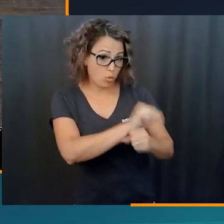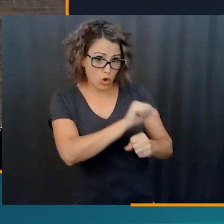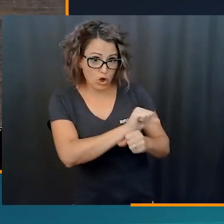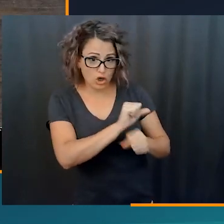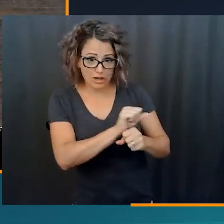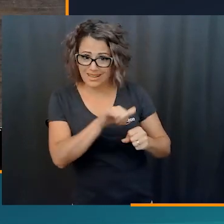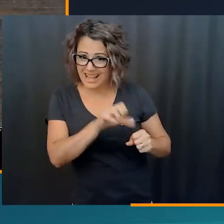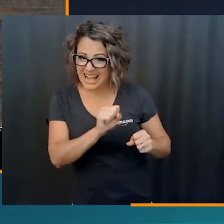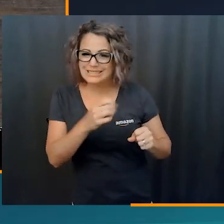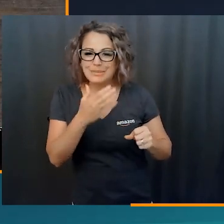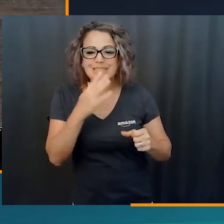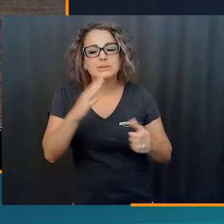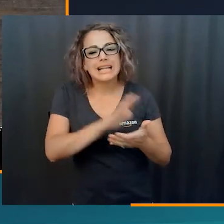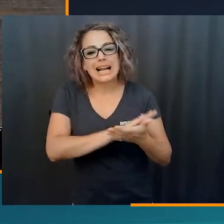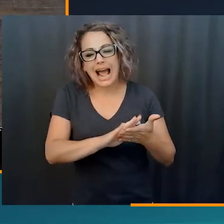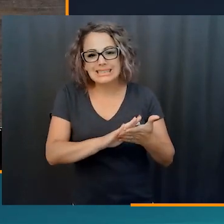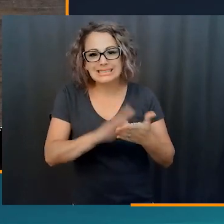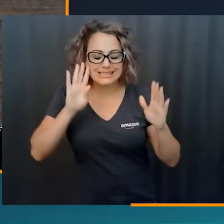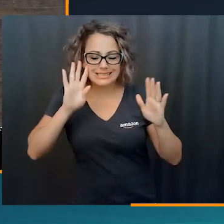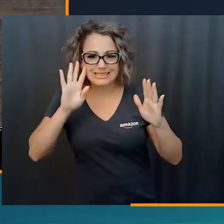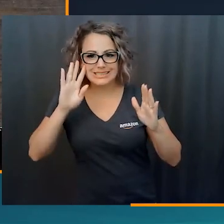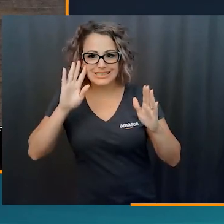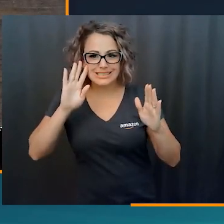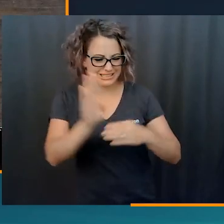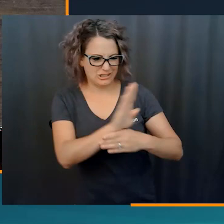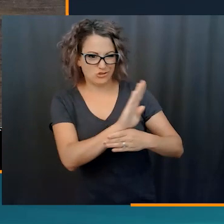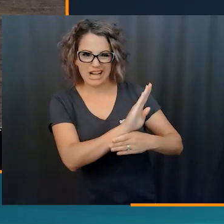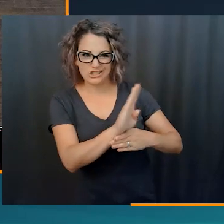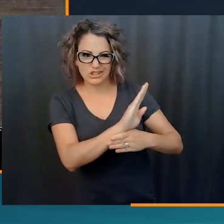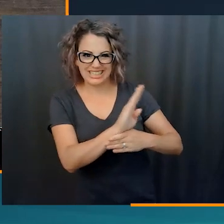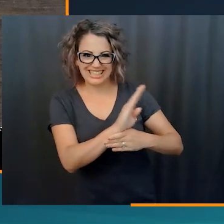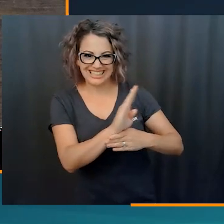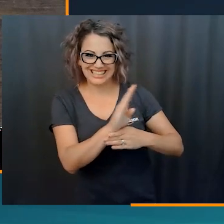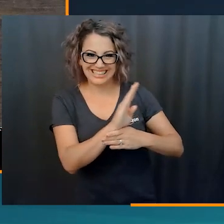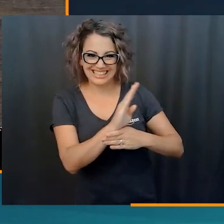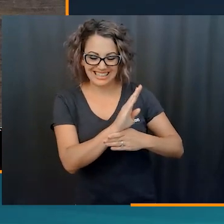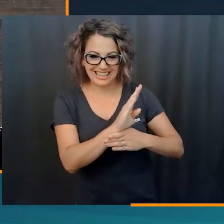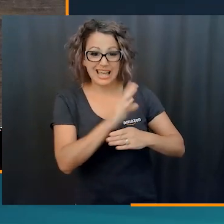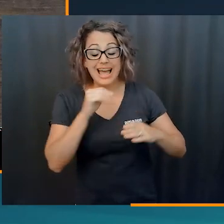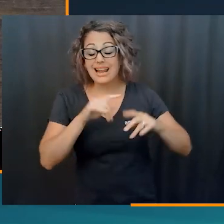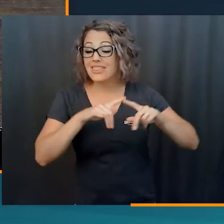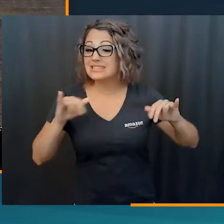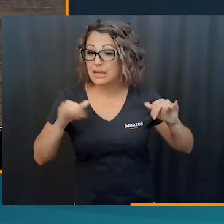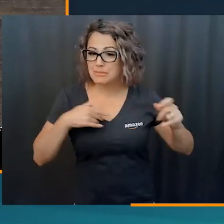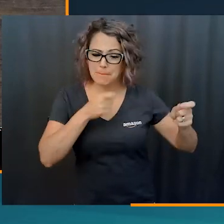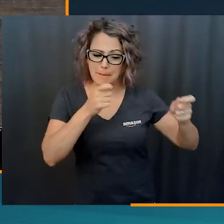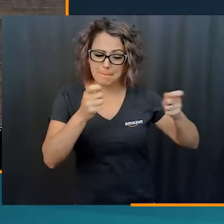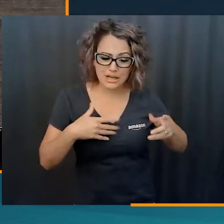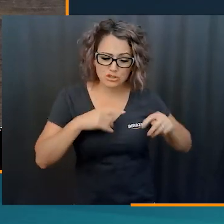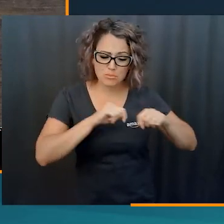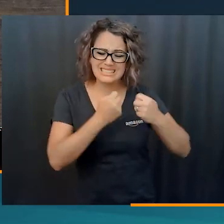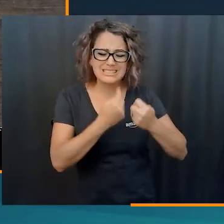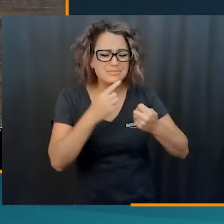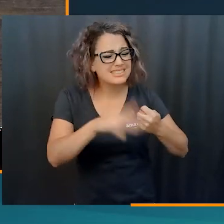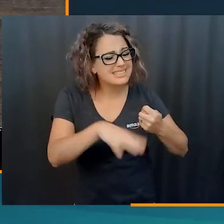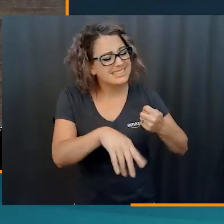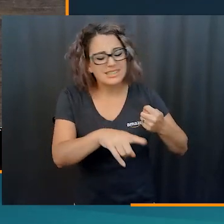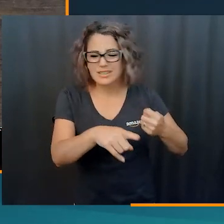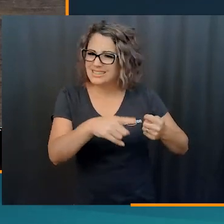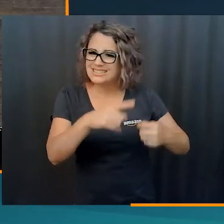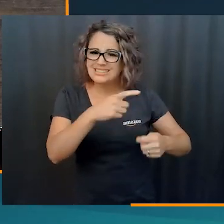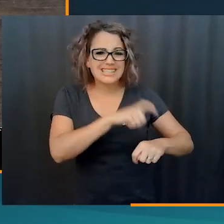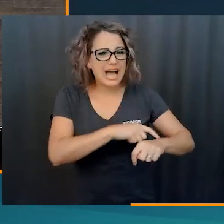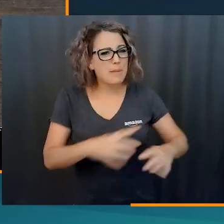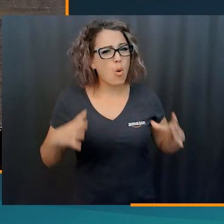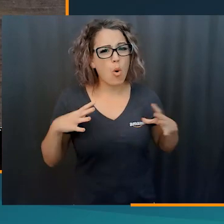time, you know, I wanted to really be, be in my job and work because it was a distraction. But at the same time, like my manager and my